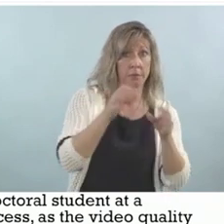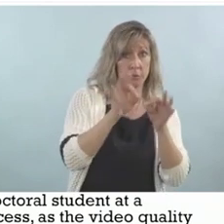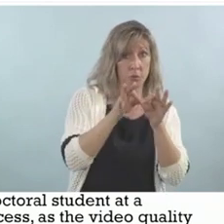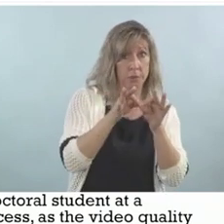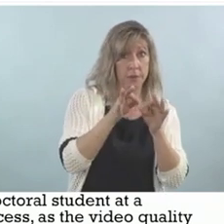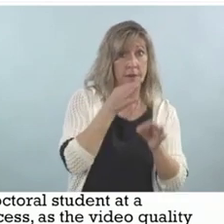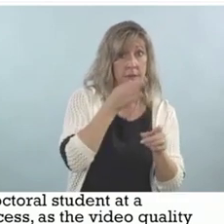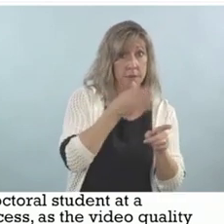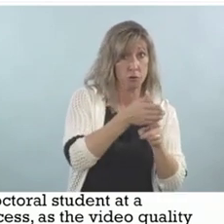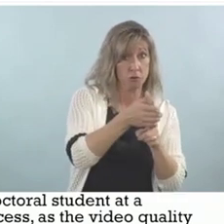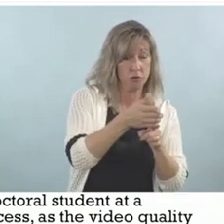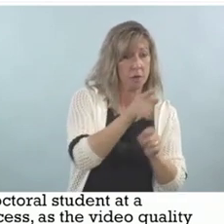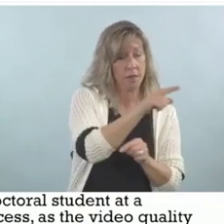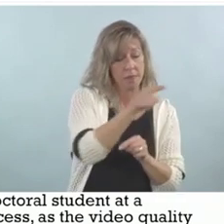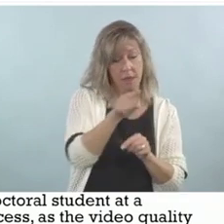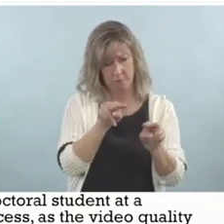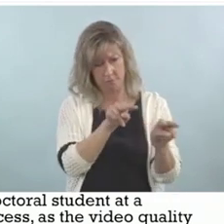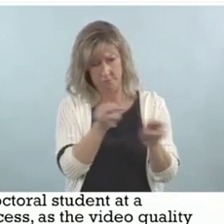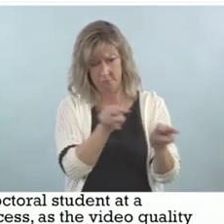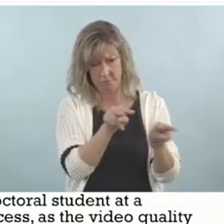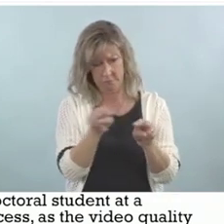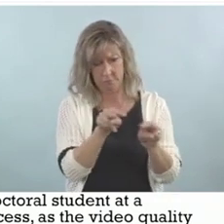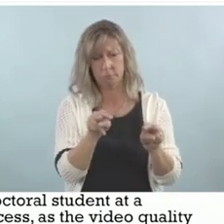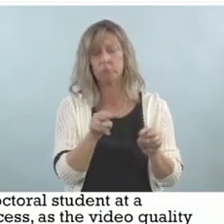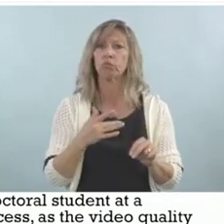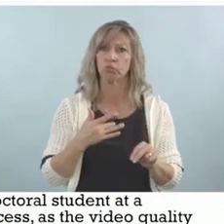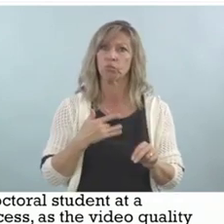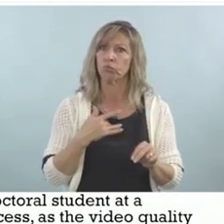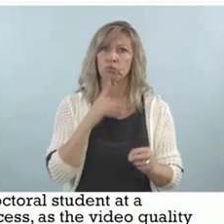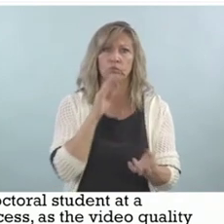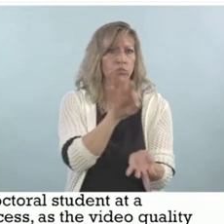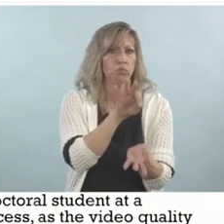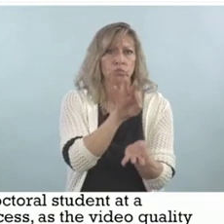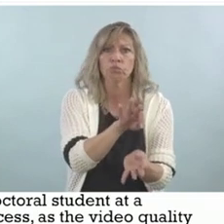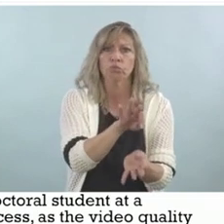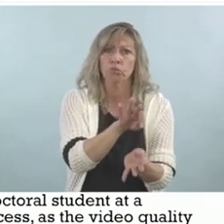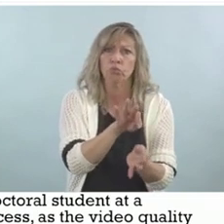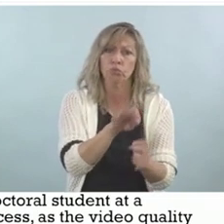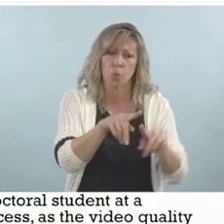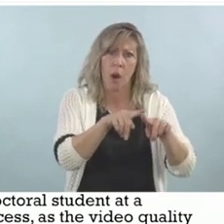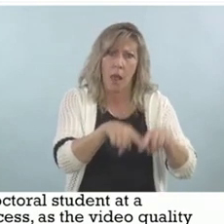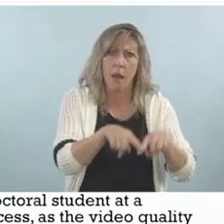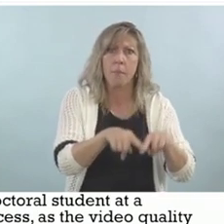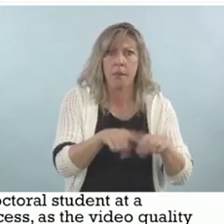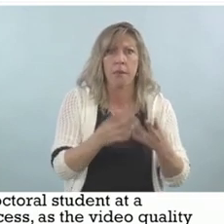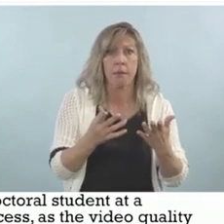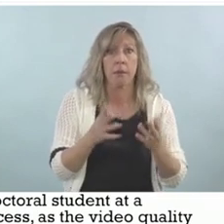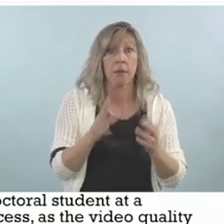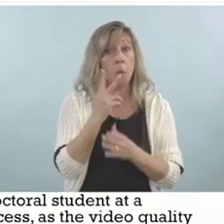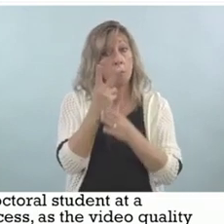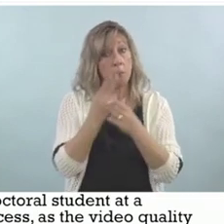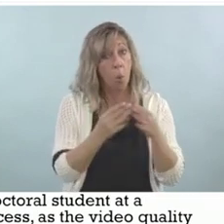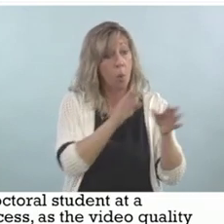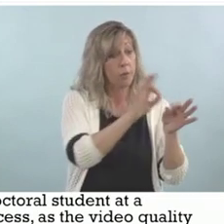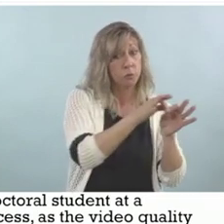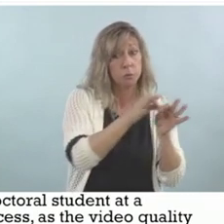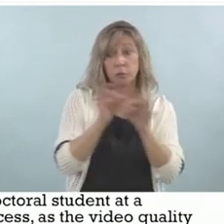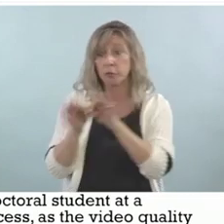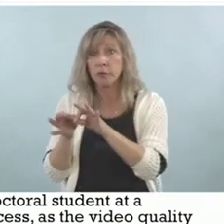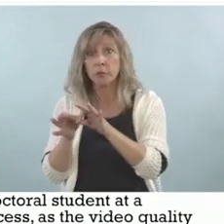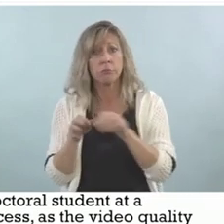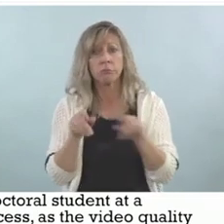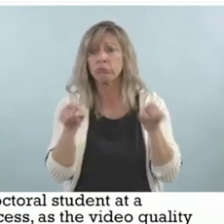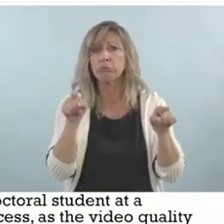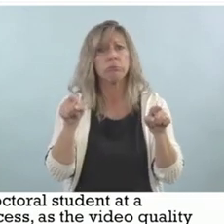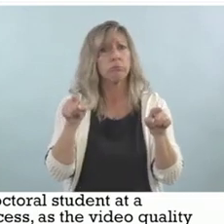found their reliability was near perfect. So both interpreters separately, they don't even know each